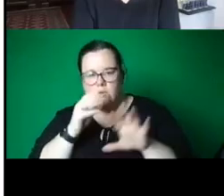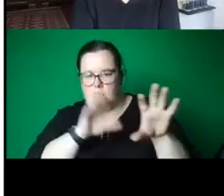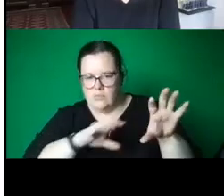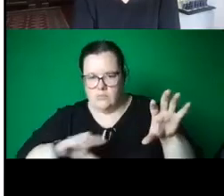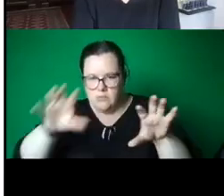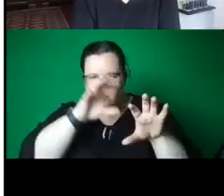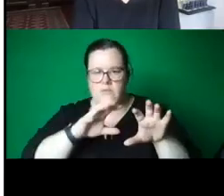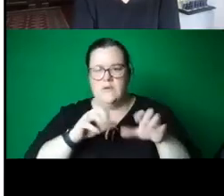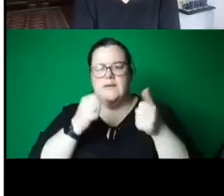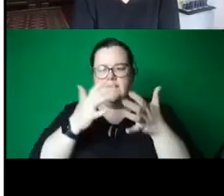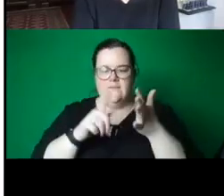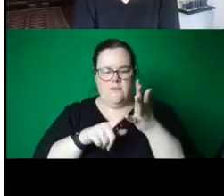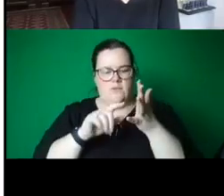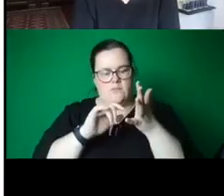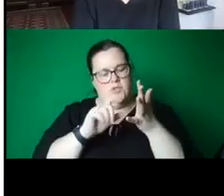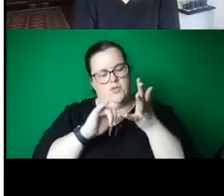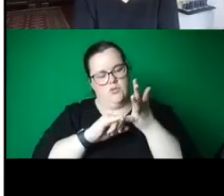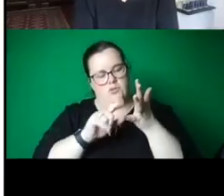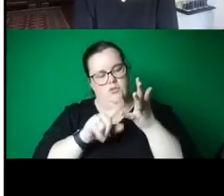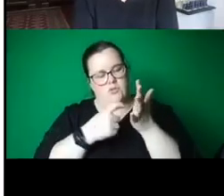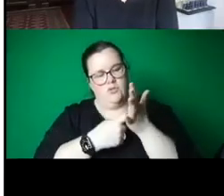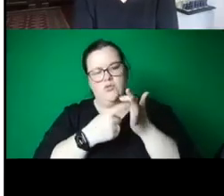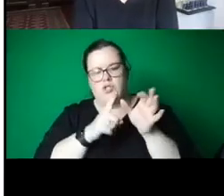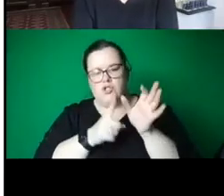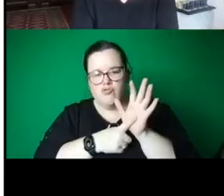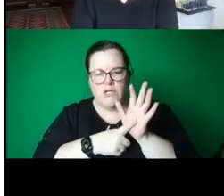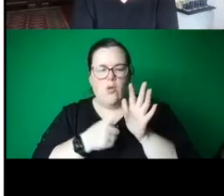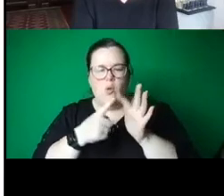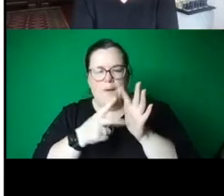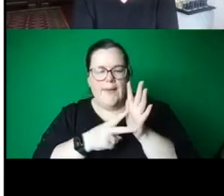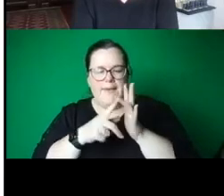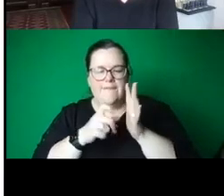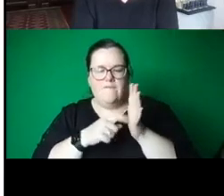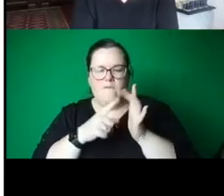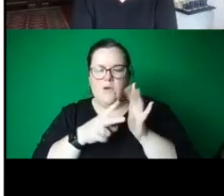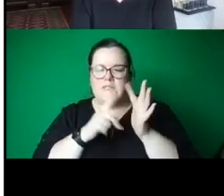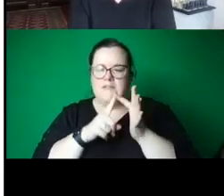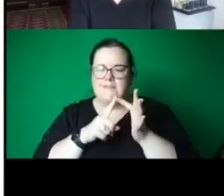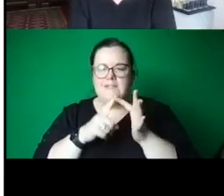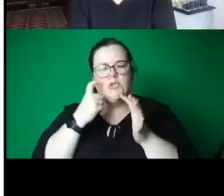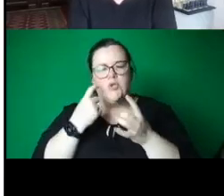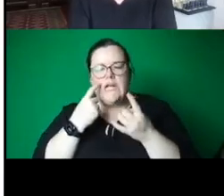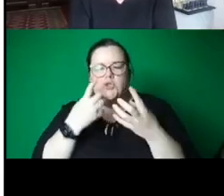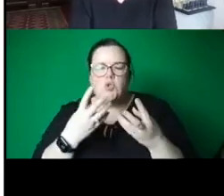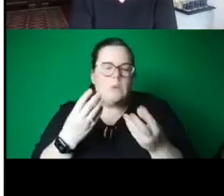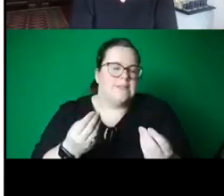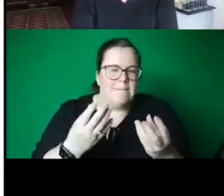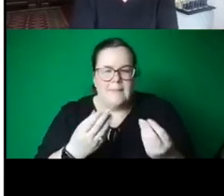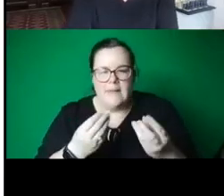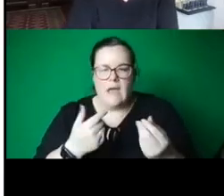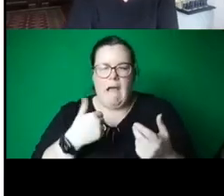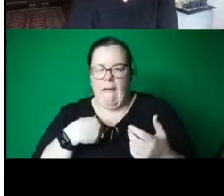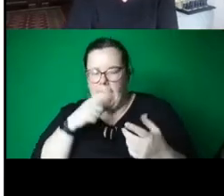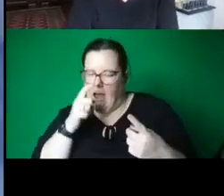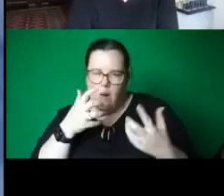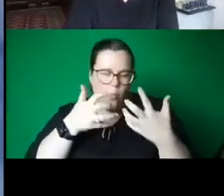absurd, as if trying to put my finger on something paranormal and invisible, yet grounded in domesticity and mundane like these